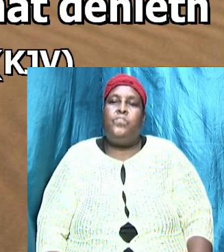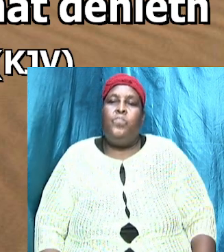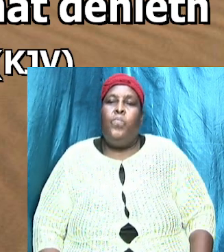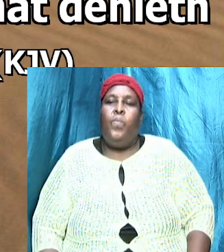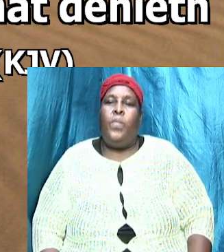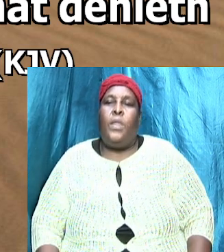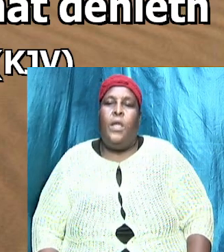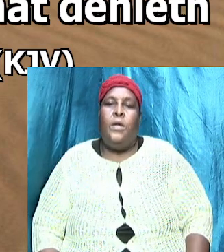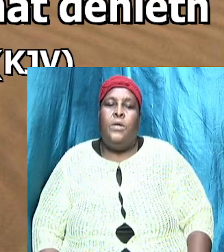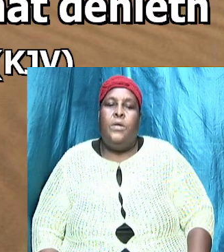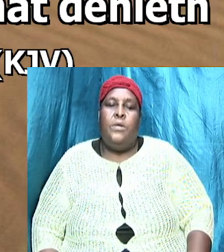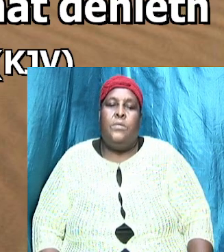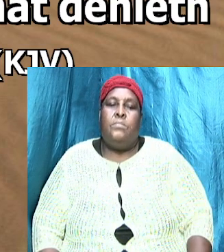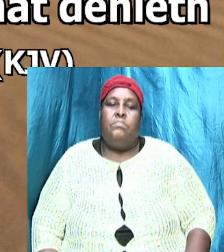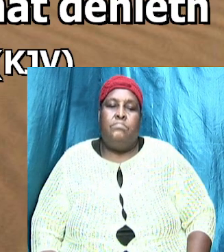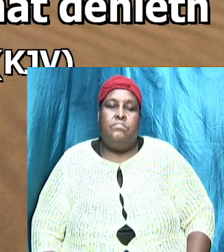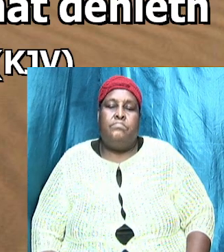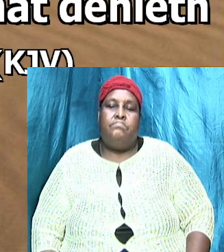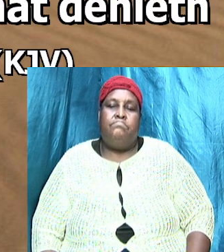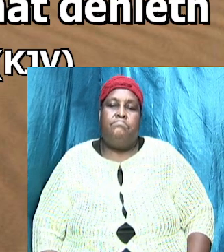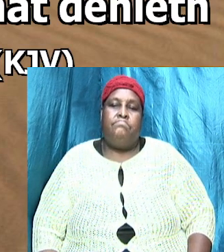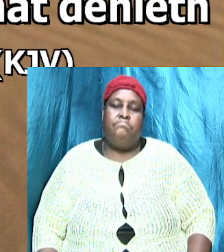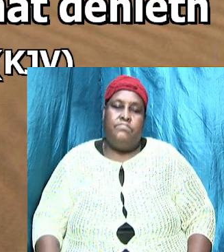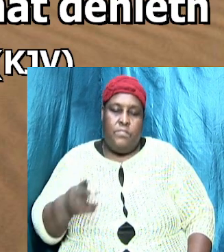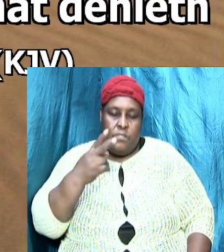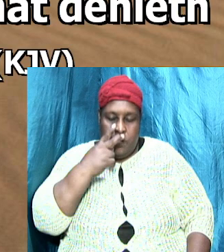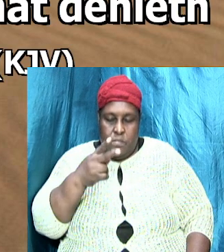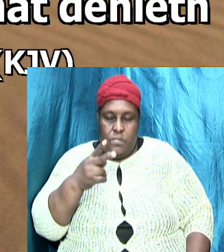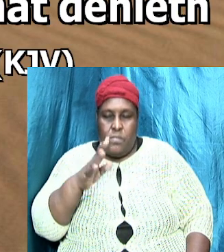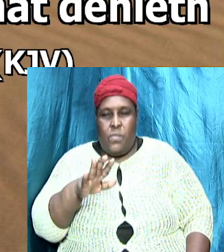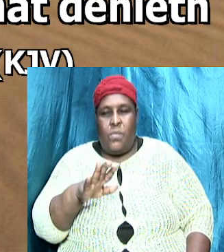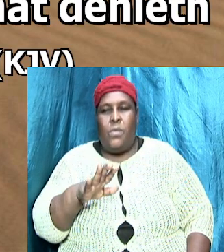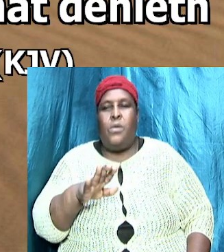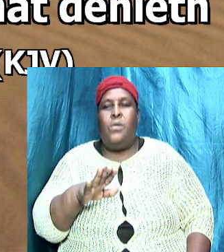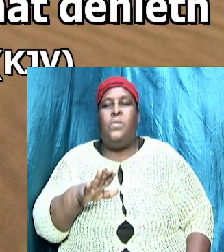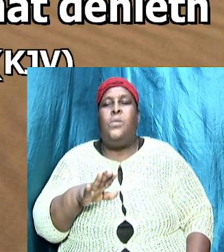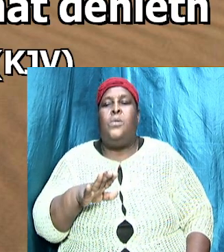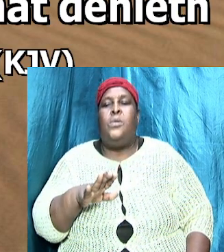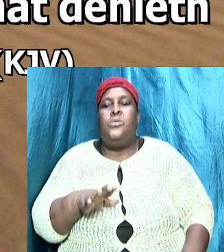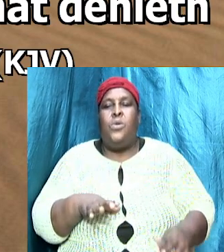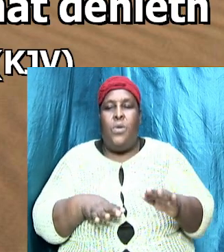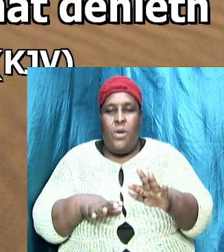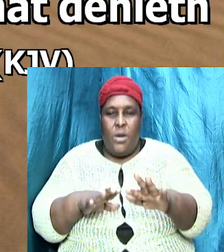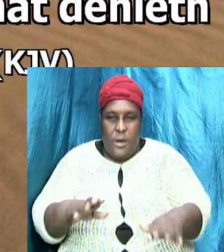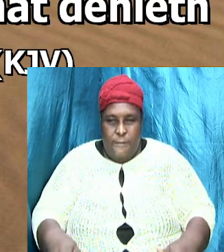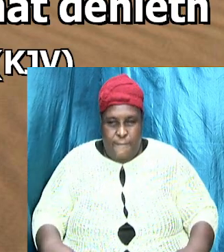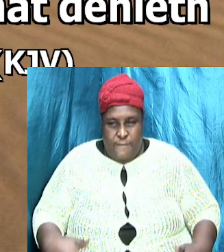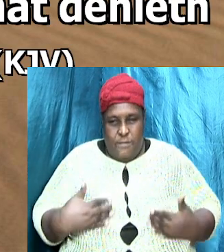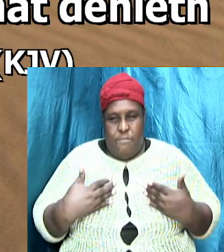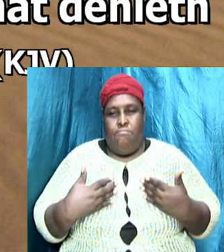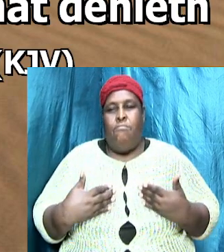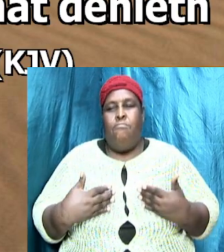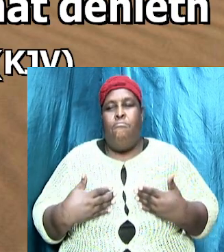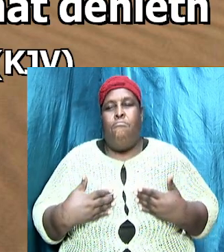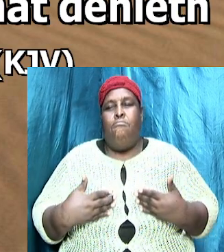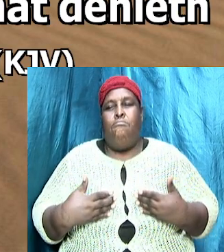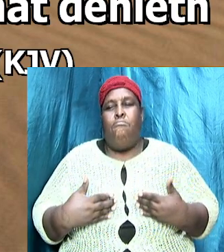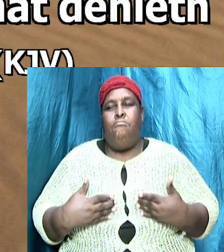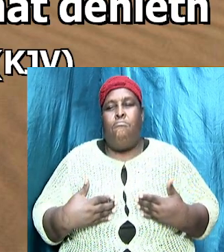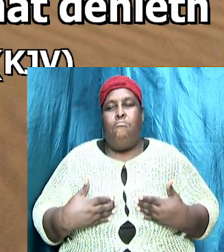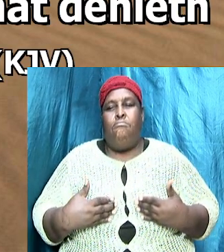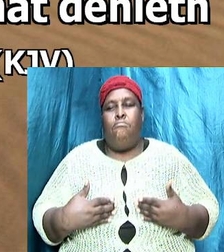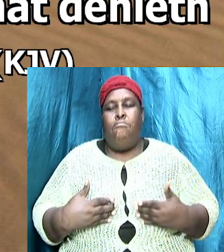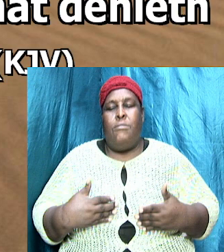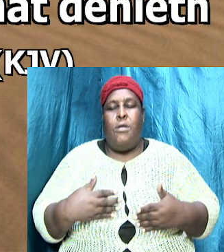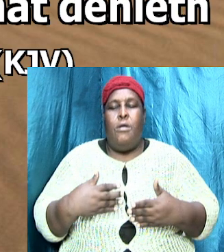your steps it is important because at the end of sound